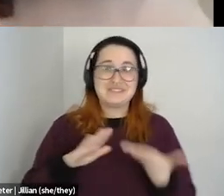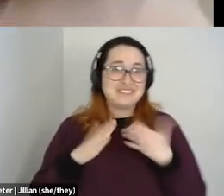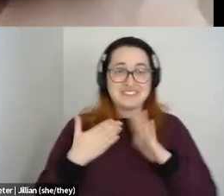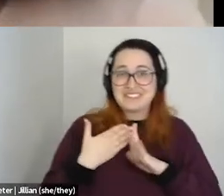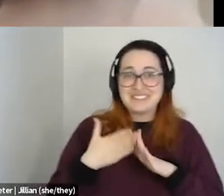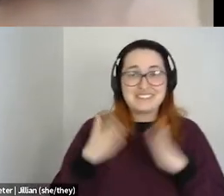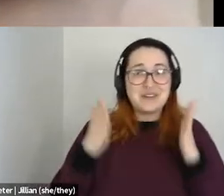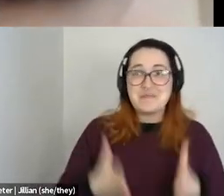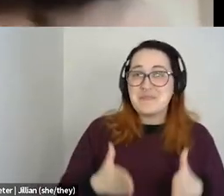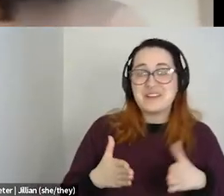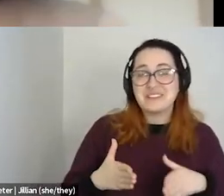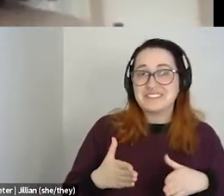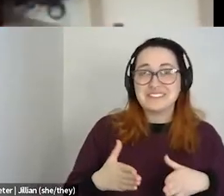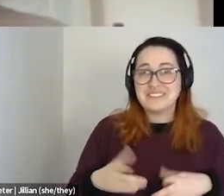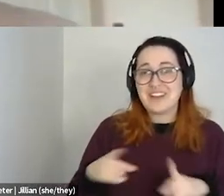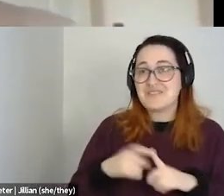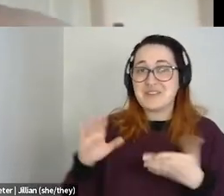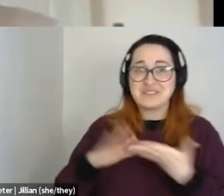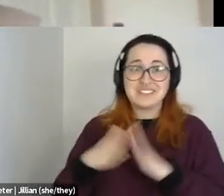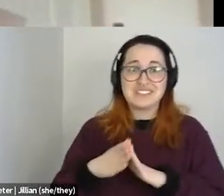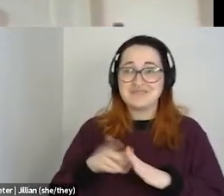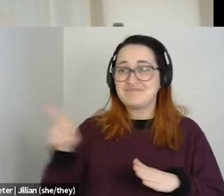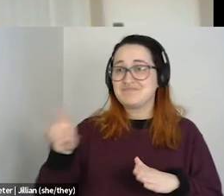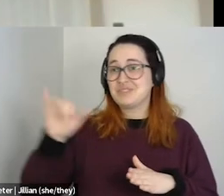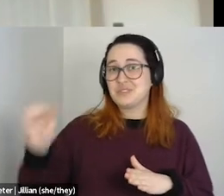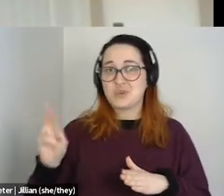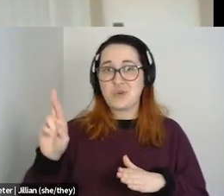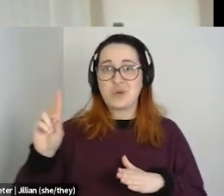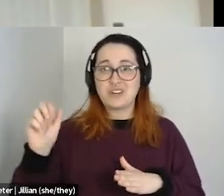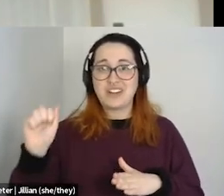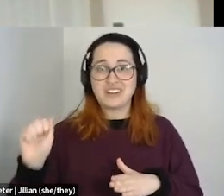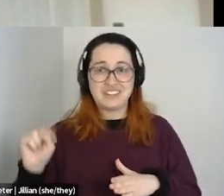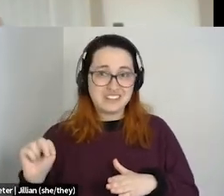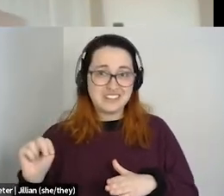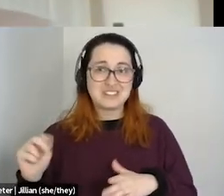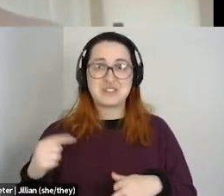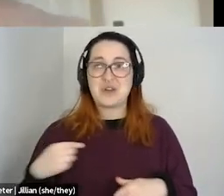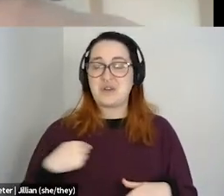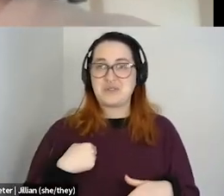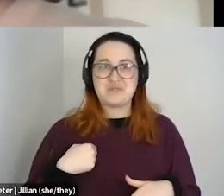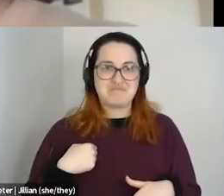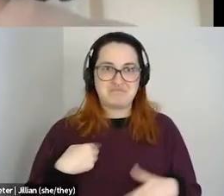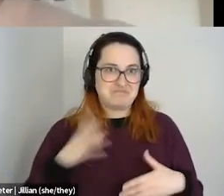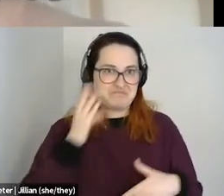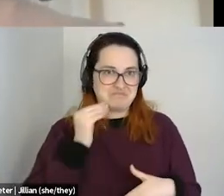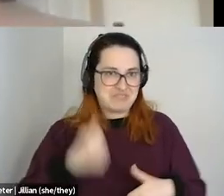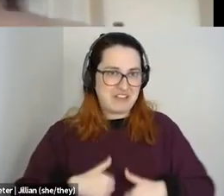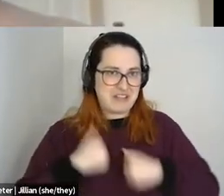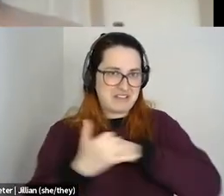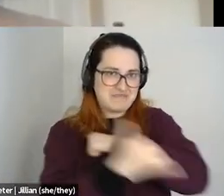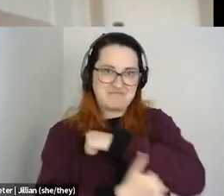city town in New Jordan. So I don't have a lot of connections with like rural, uh, living rurally, um,